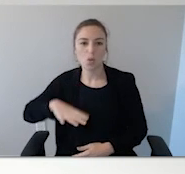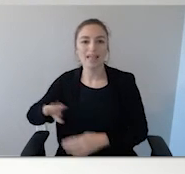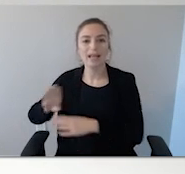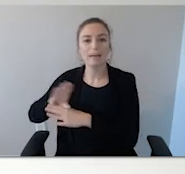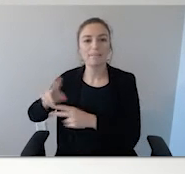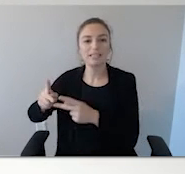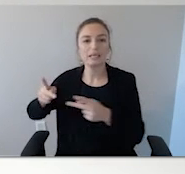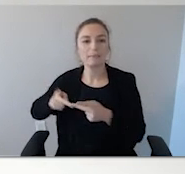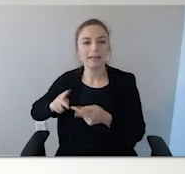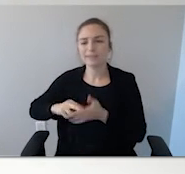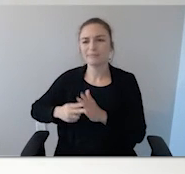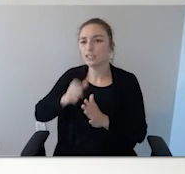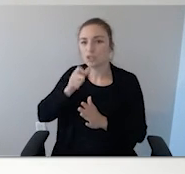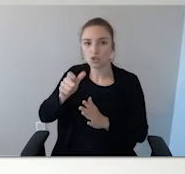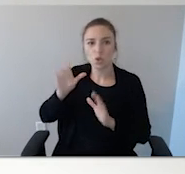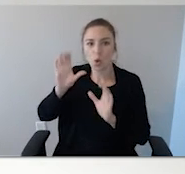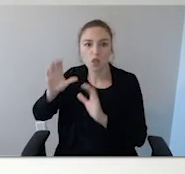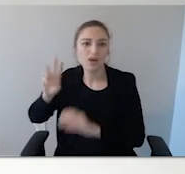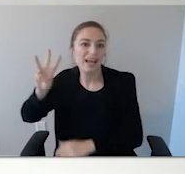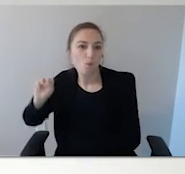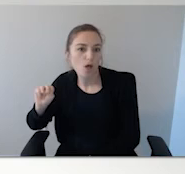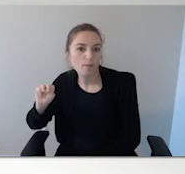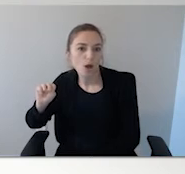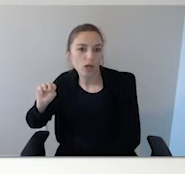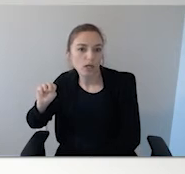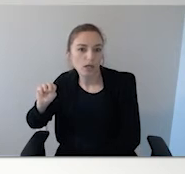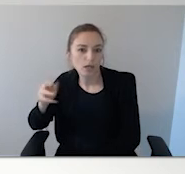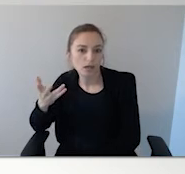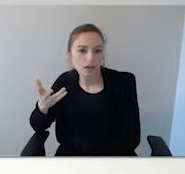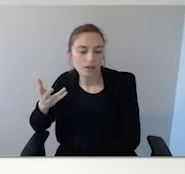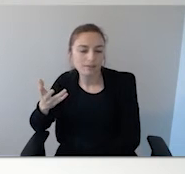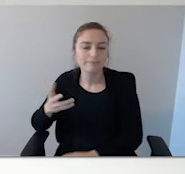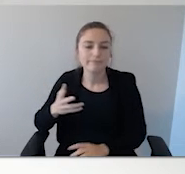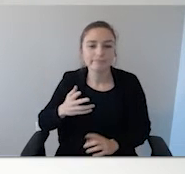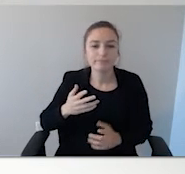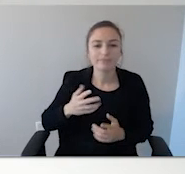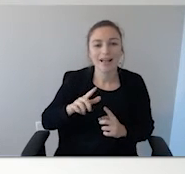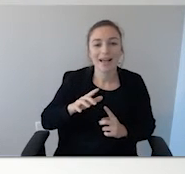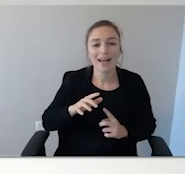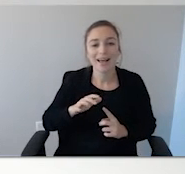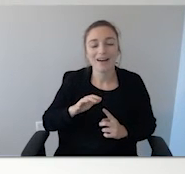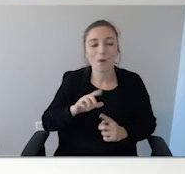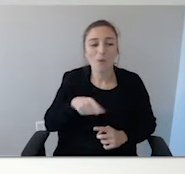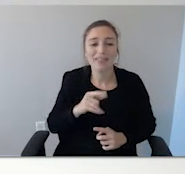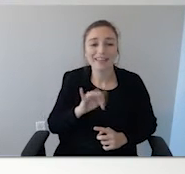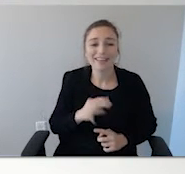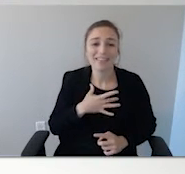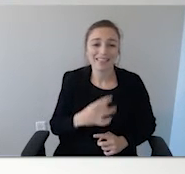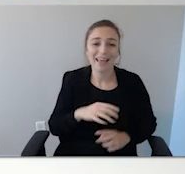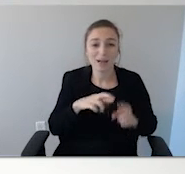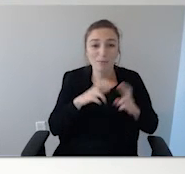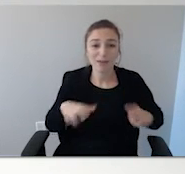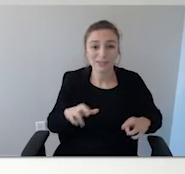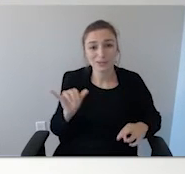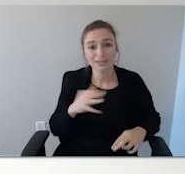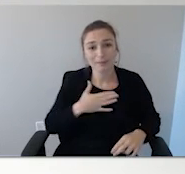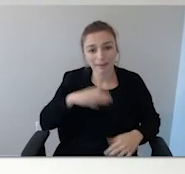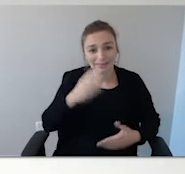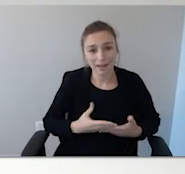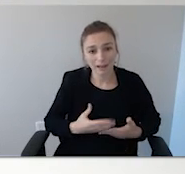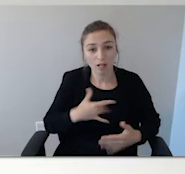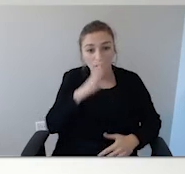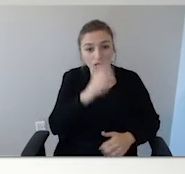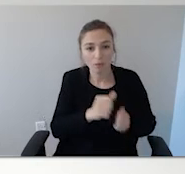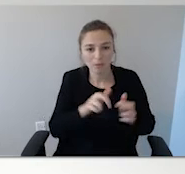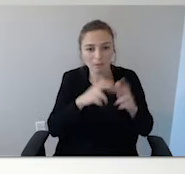places, you're probably not going to find them at the Walmart unless they like pretzels, like my son. And then you also want to put on there some approach or